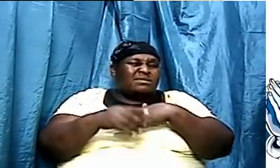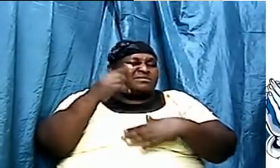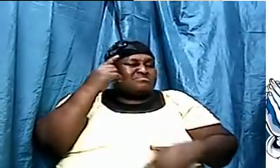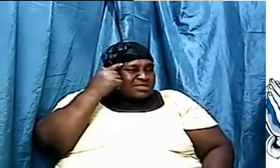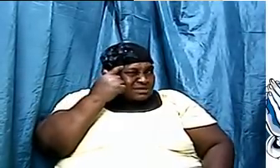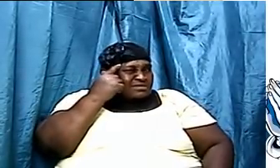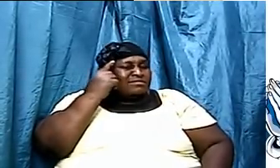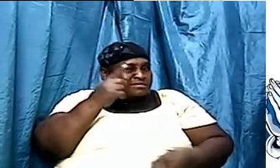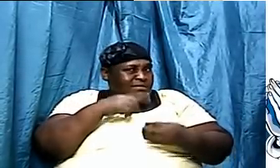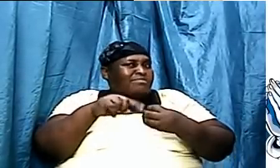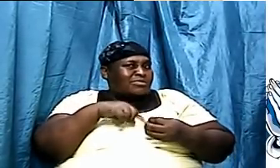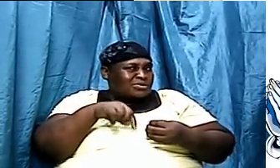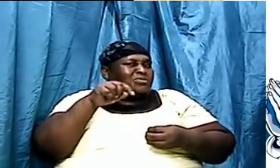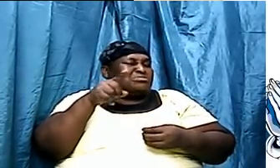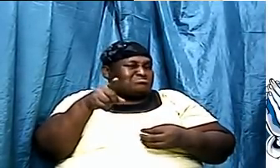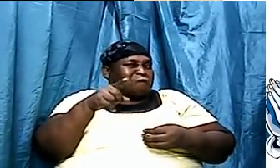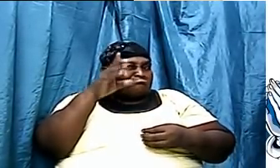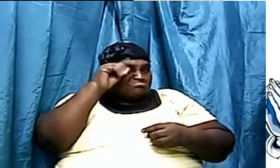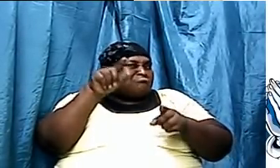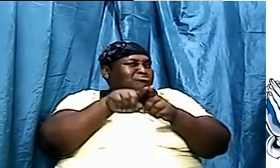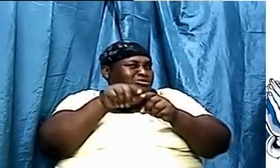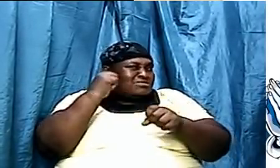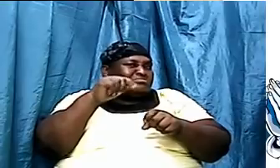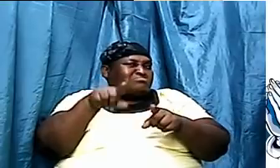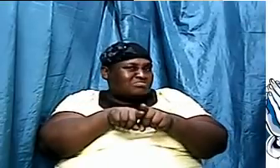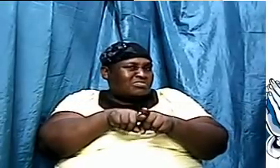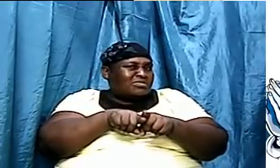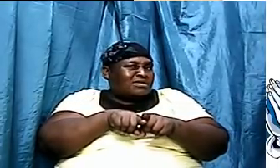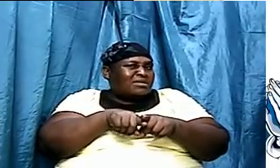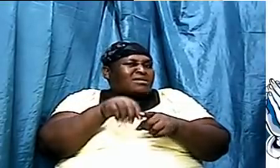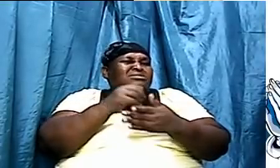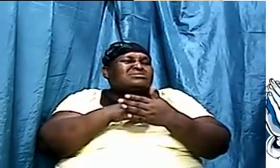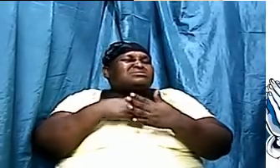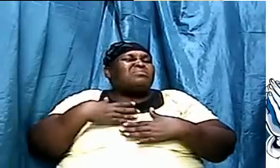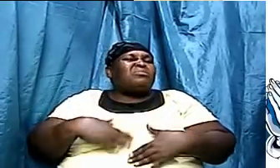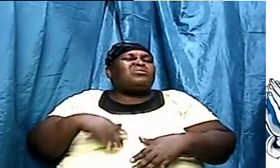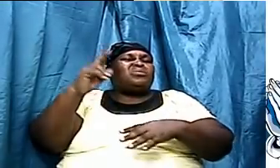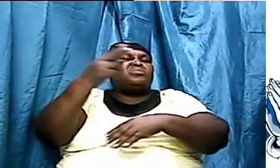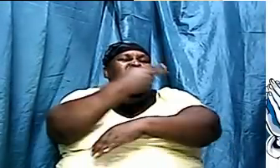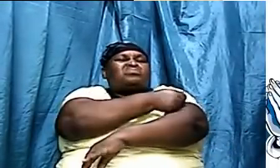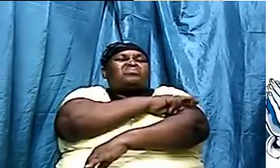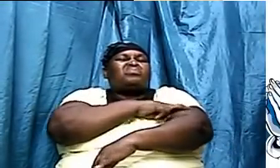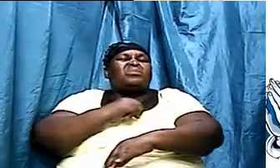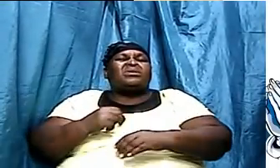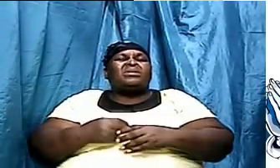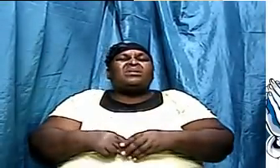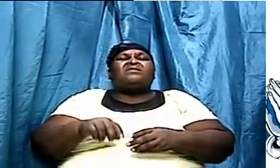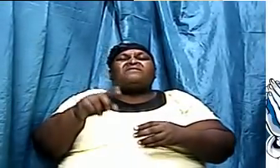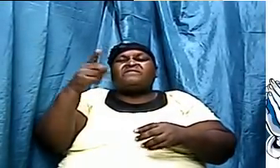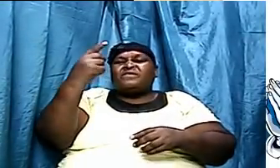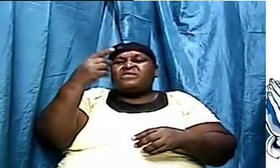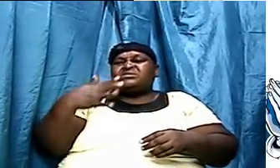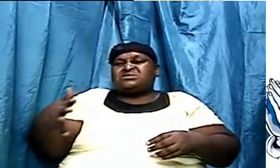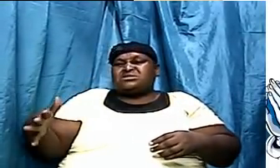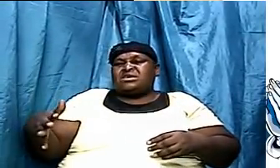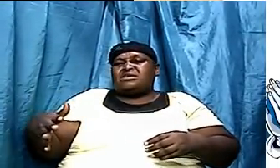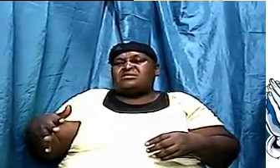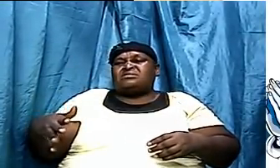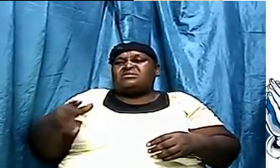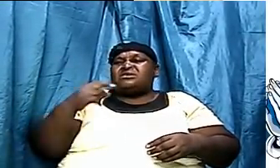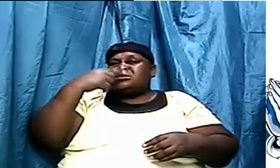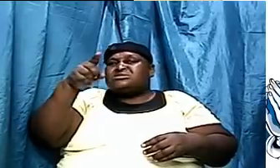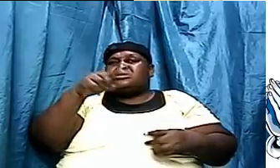about it, brothers and sisters. When somebody got to a hospital today, what are the first of them said to you? Can you come and give blood